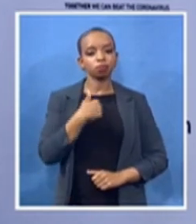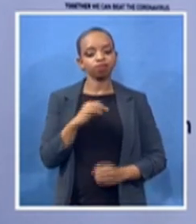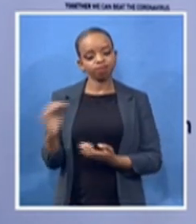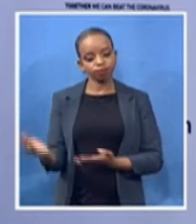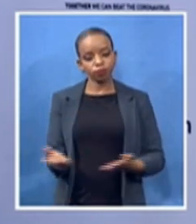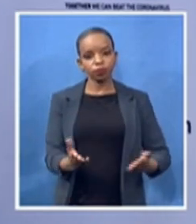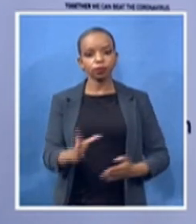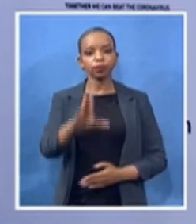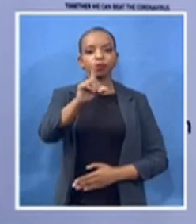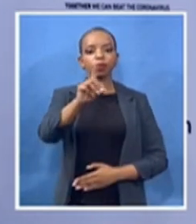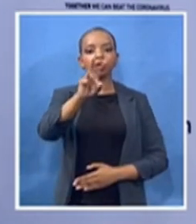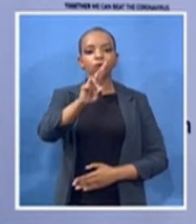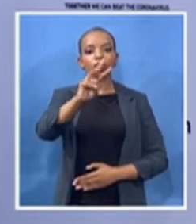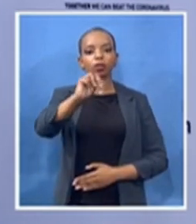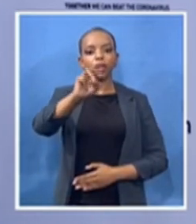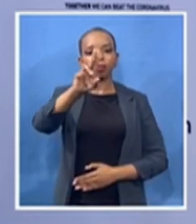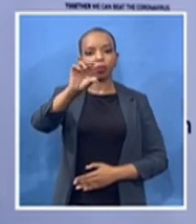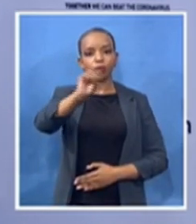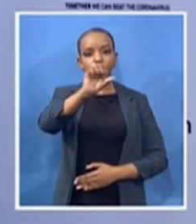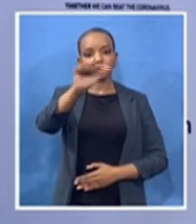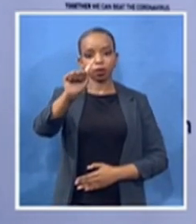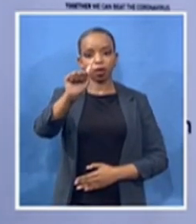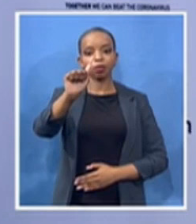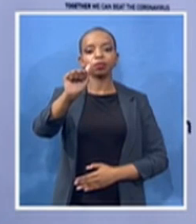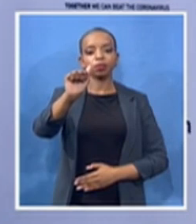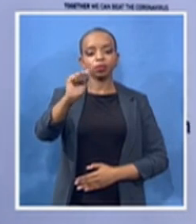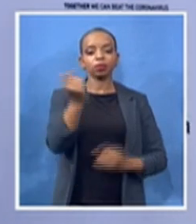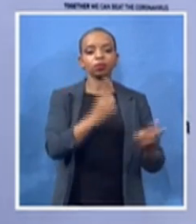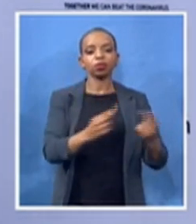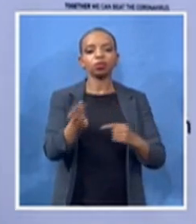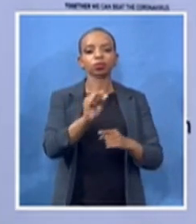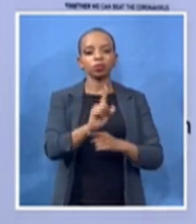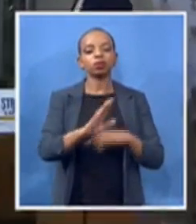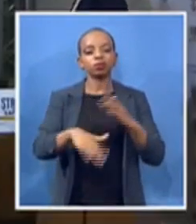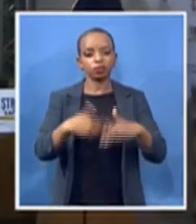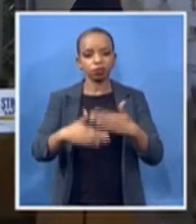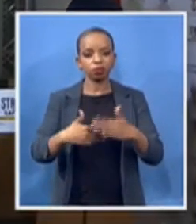us through the program for 2021 thank you